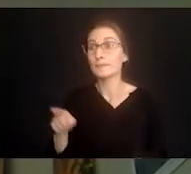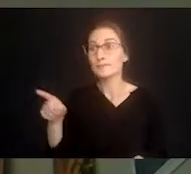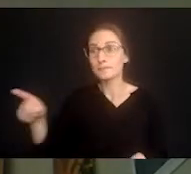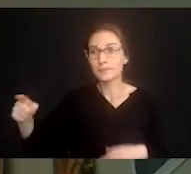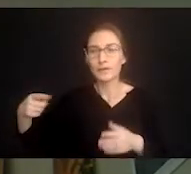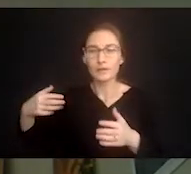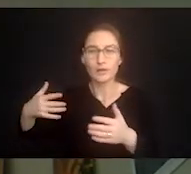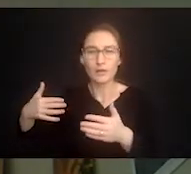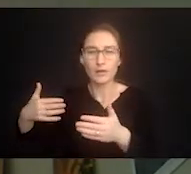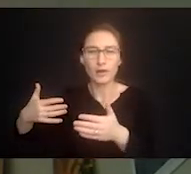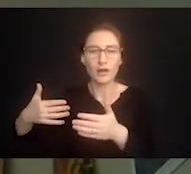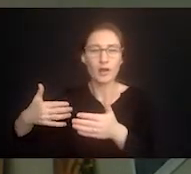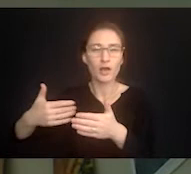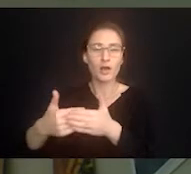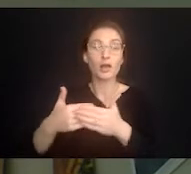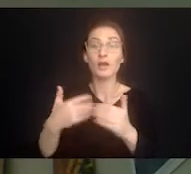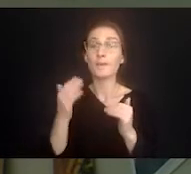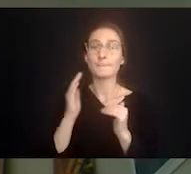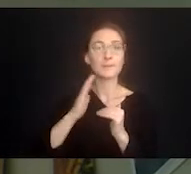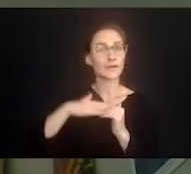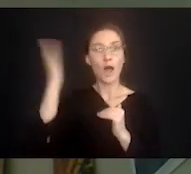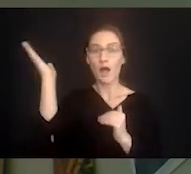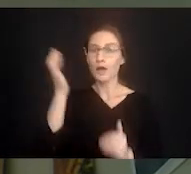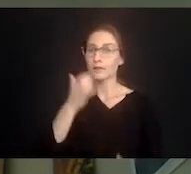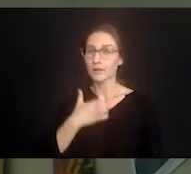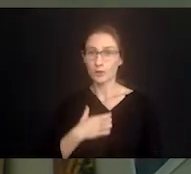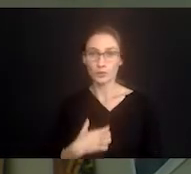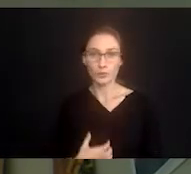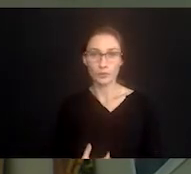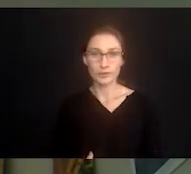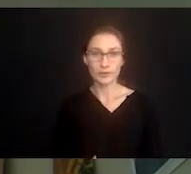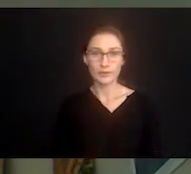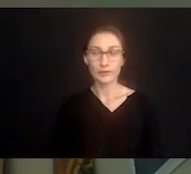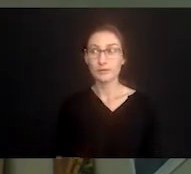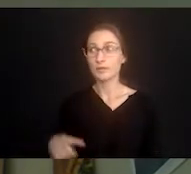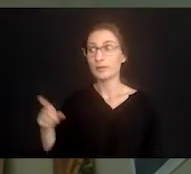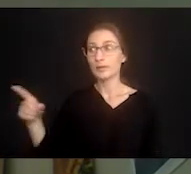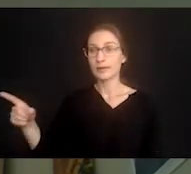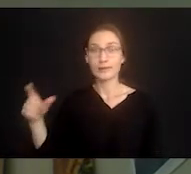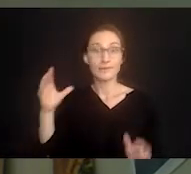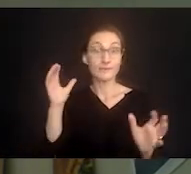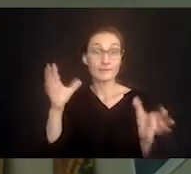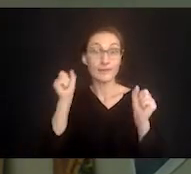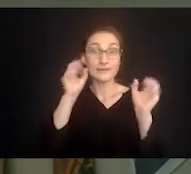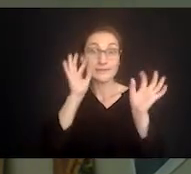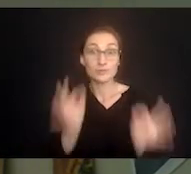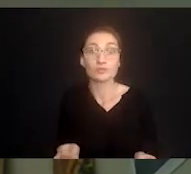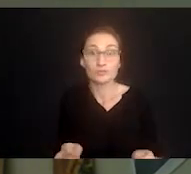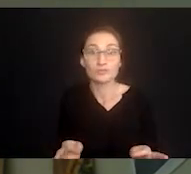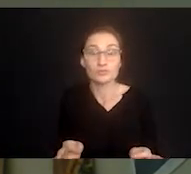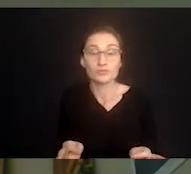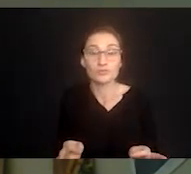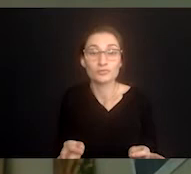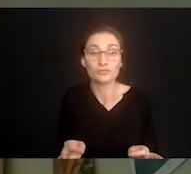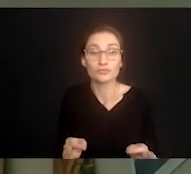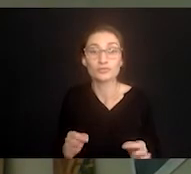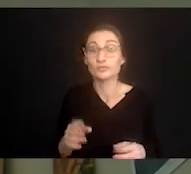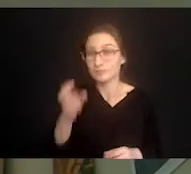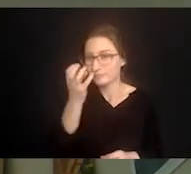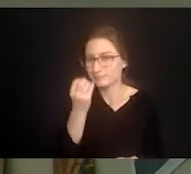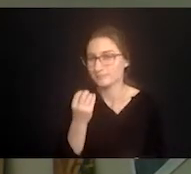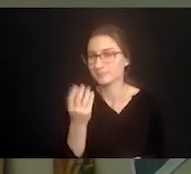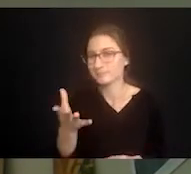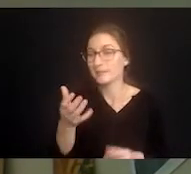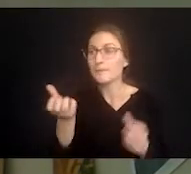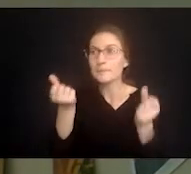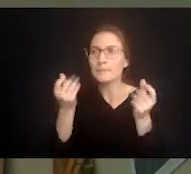by allowing himself to get to the point of being beyond hungry Esau made a rash decision. In an effort to